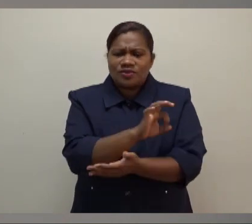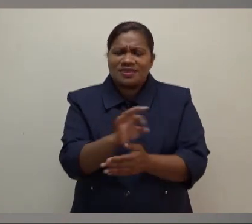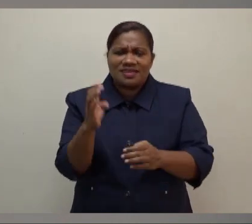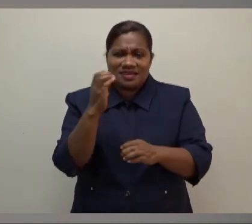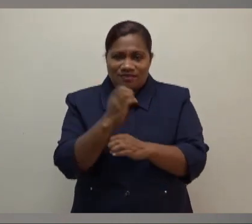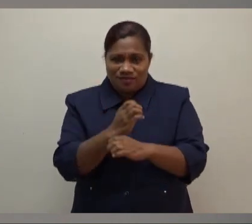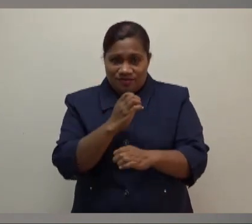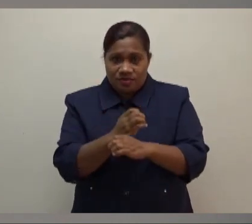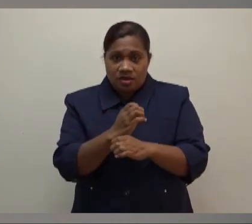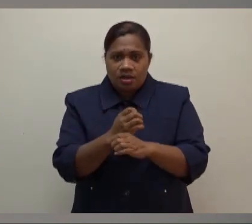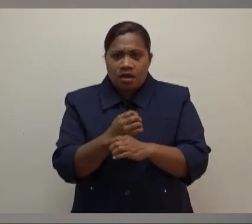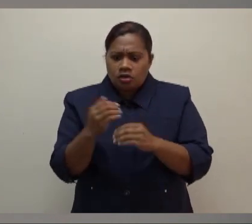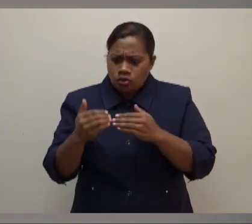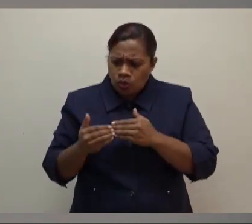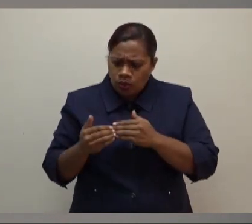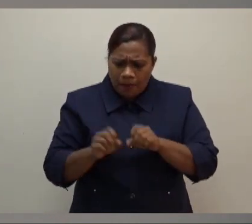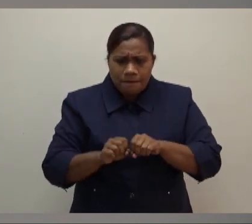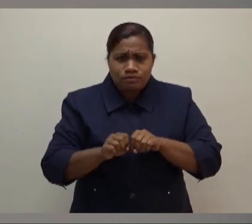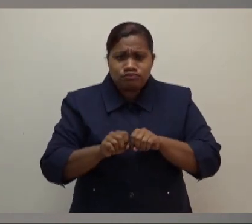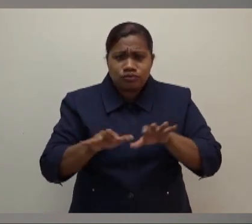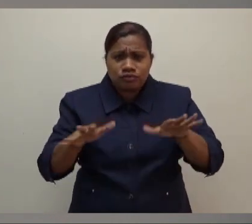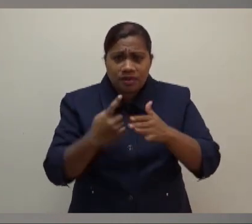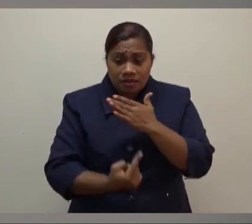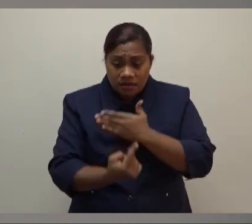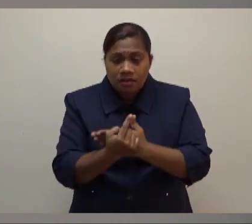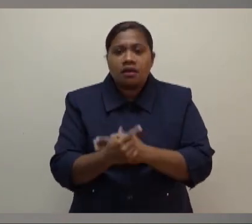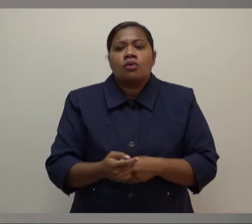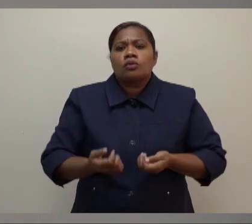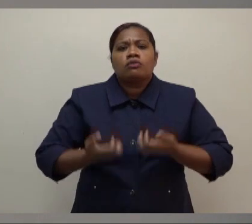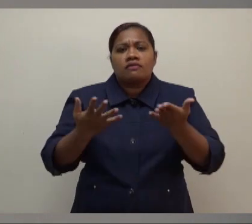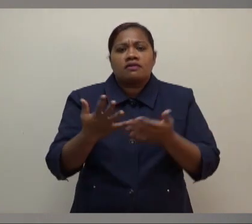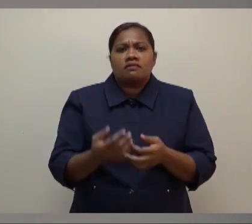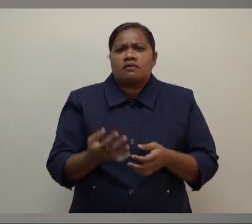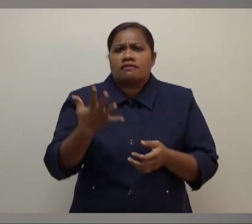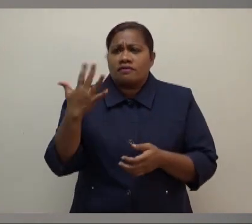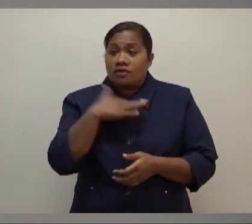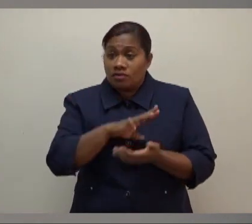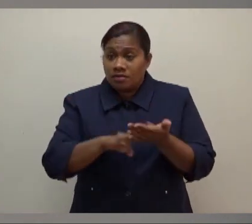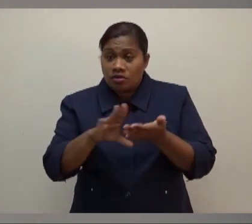the pandemic, we've provided almost $500 million in direct income support.